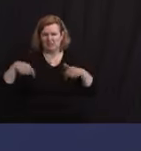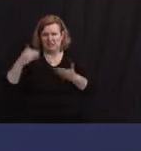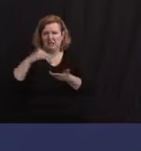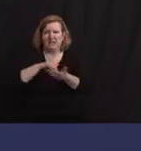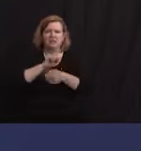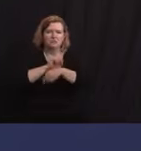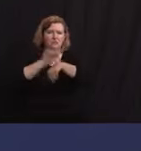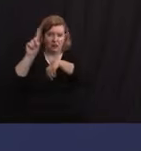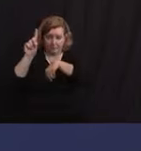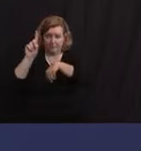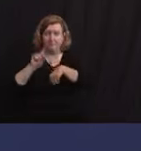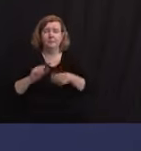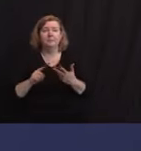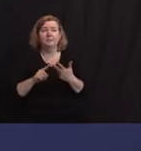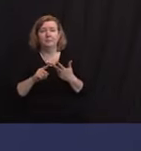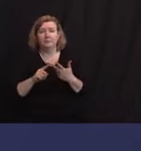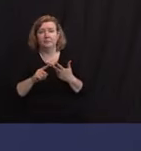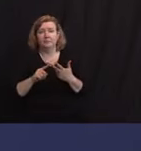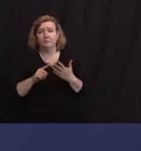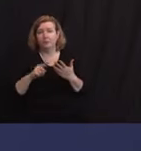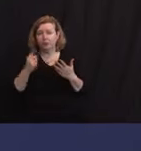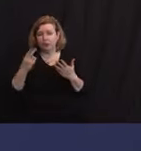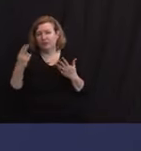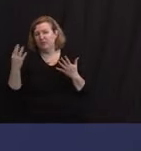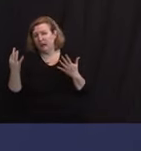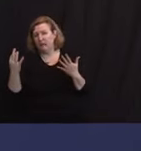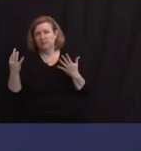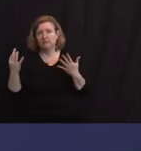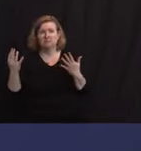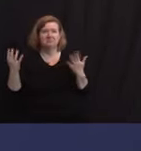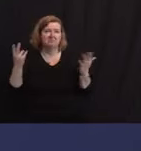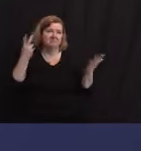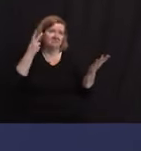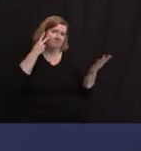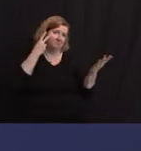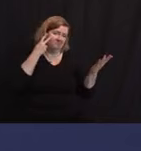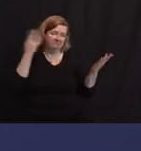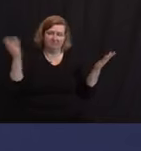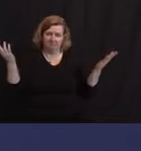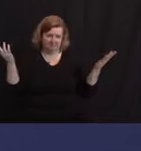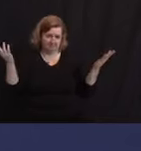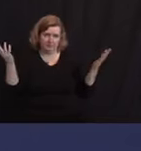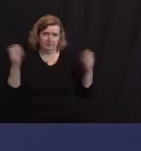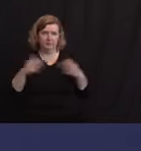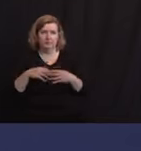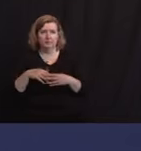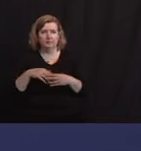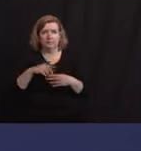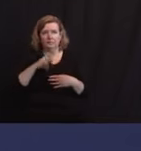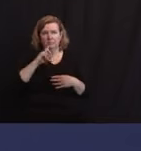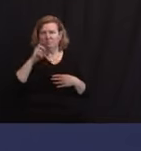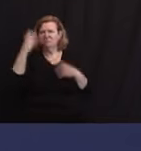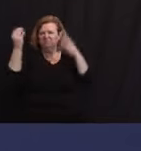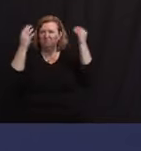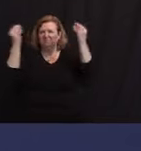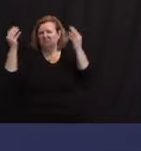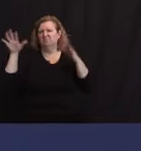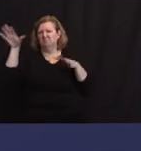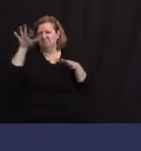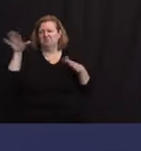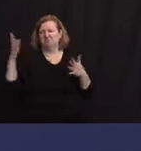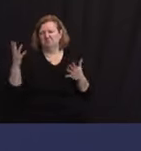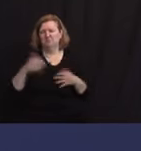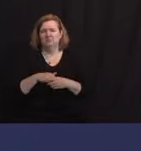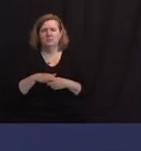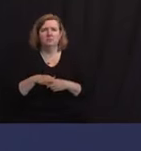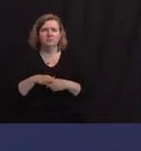on Wednesday, and to be determined how the balance of the week looks. But we'll be out and about. And with that, Charlie,